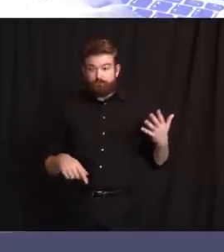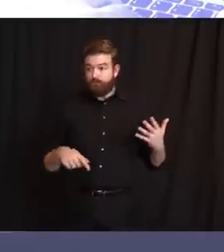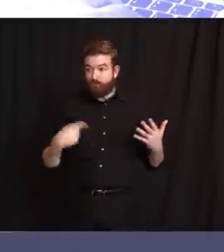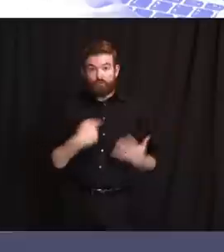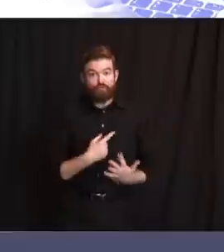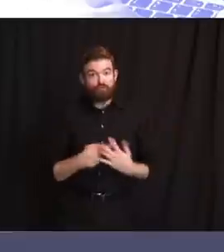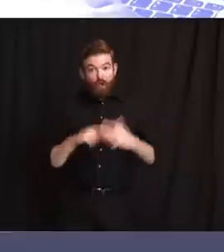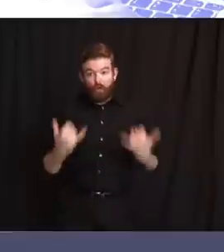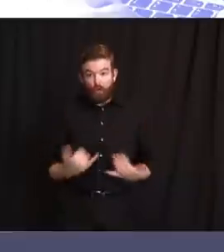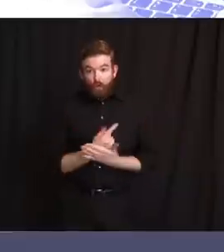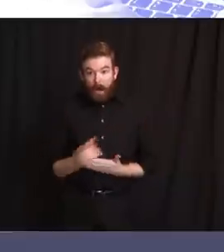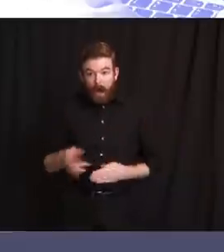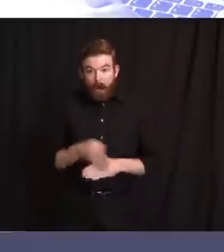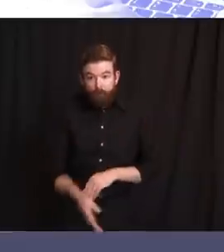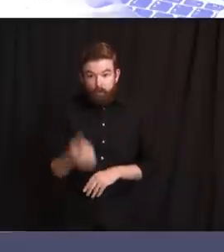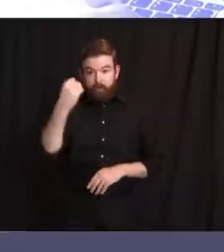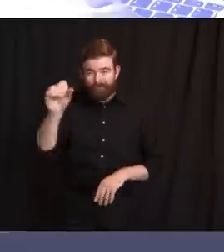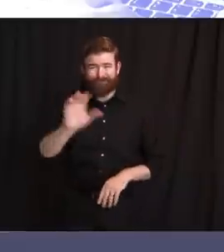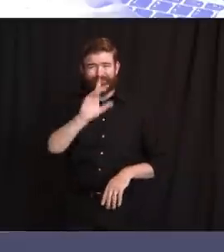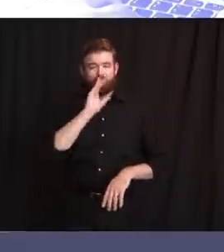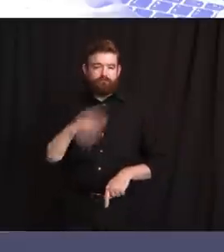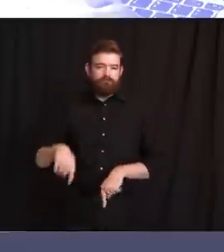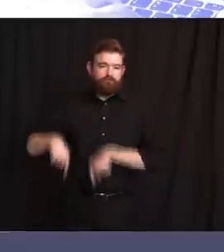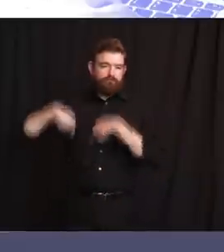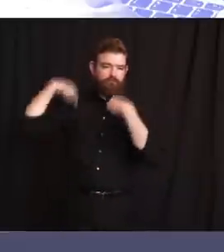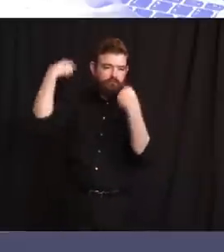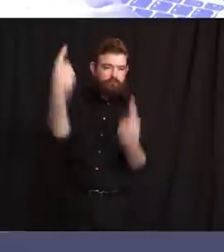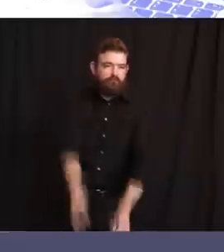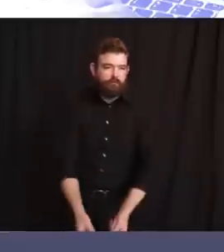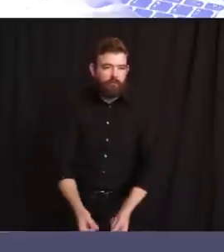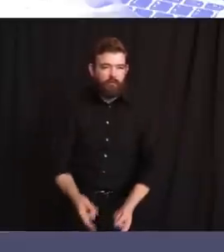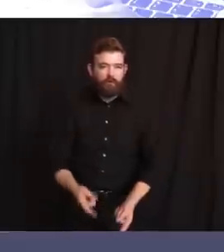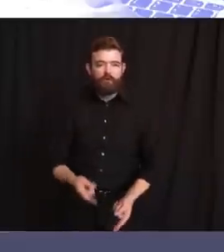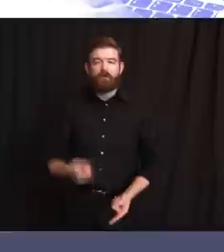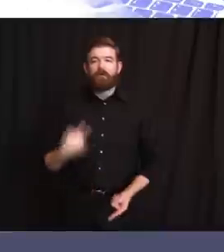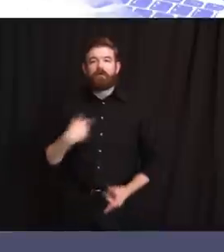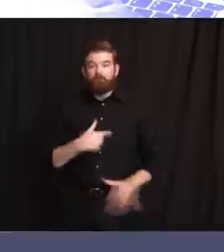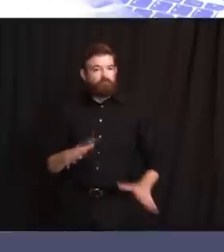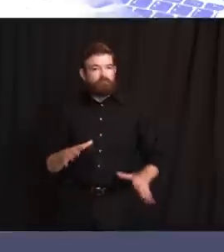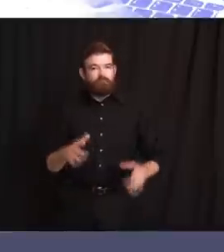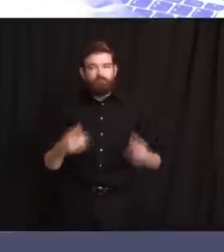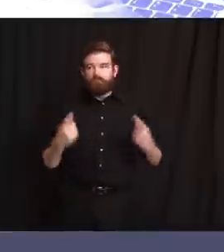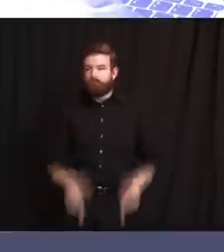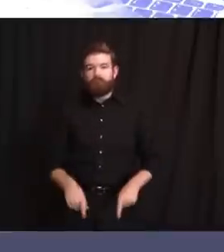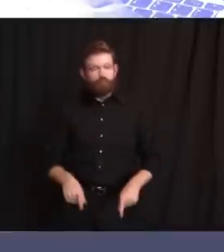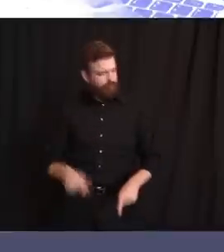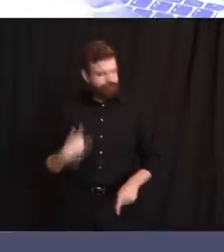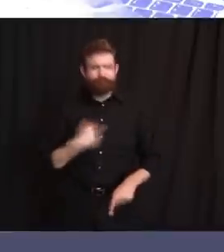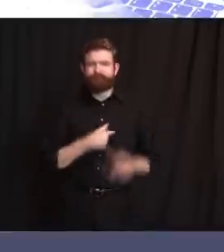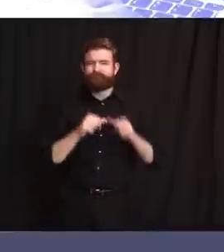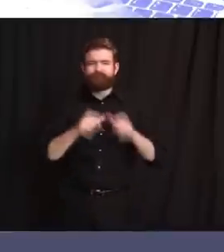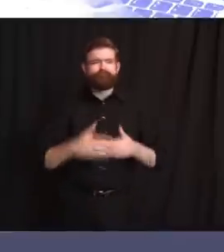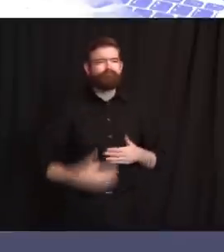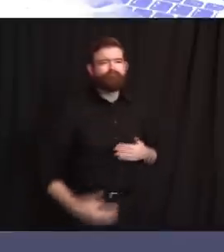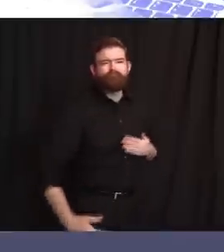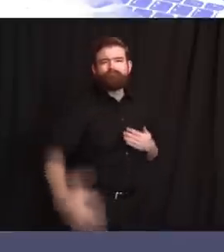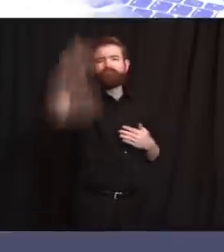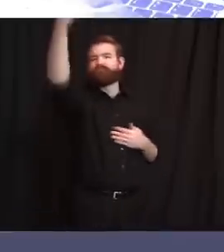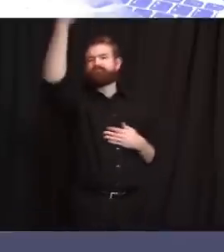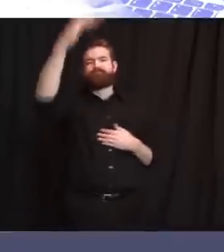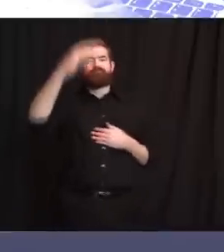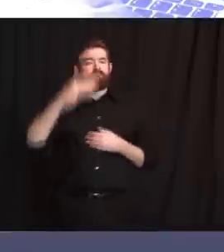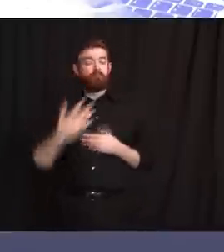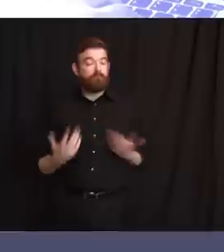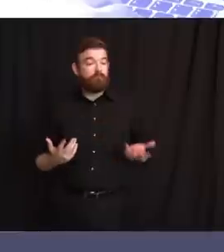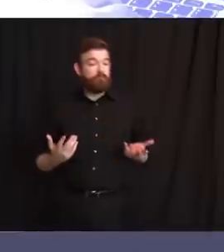them long after the protests end. We're in this for the long haul, not because it's popular, not because it's easy, but because it is the right